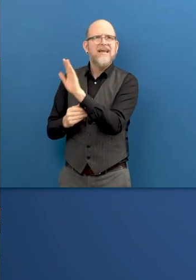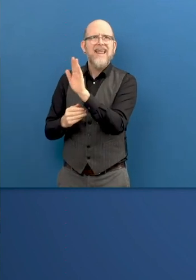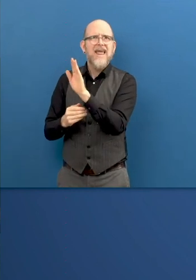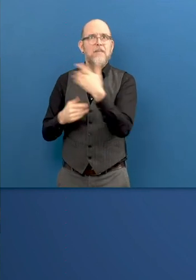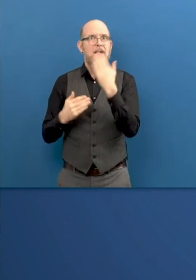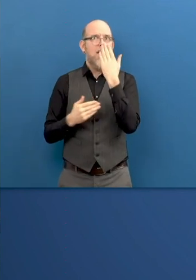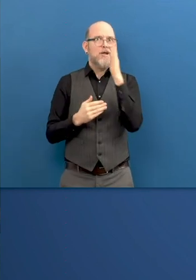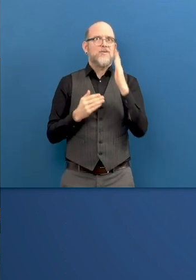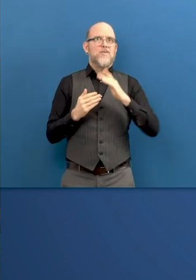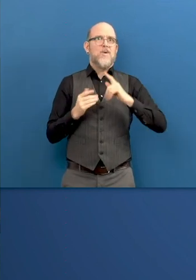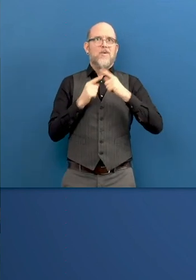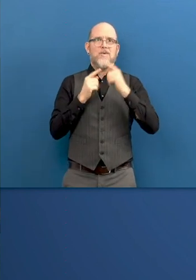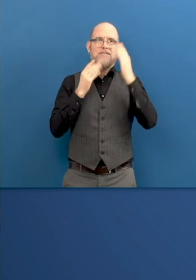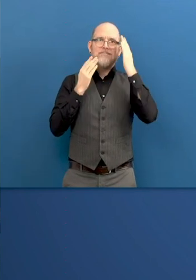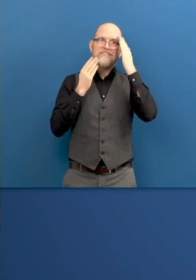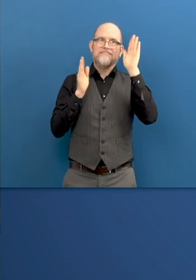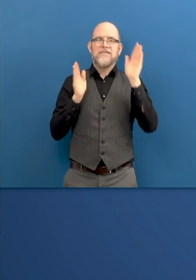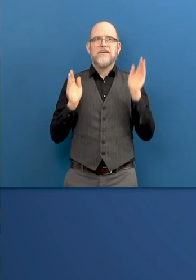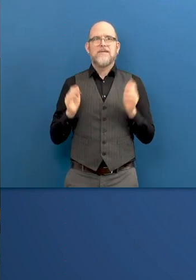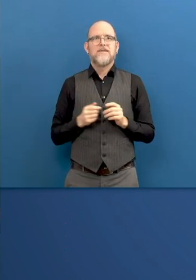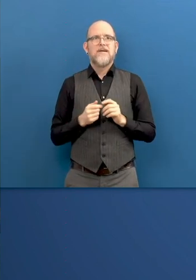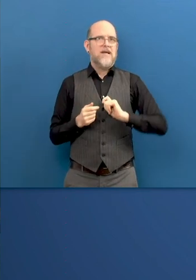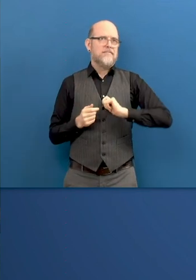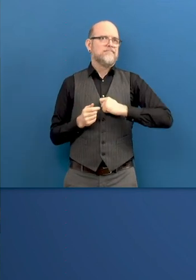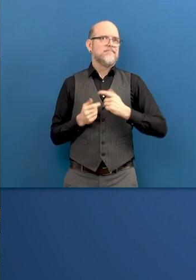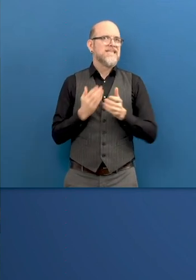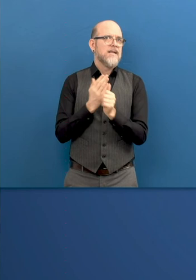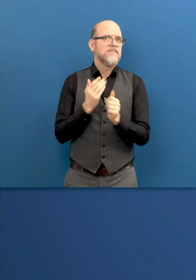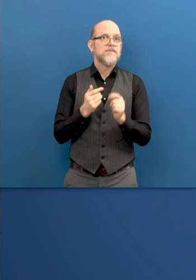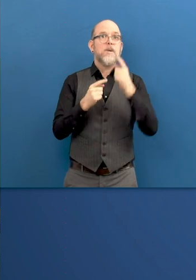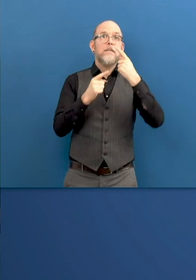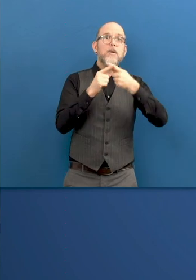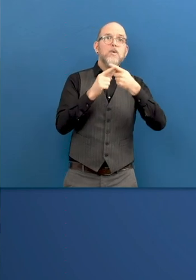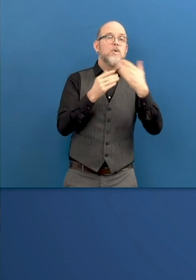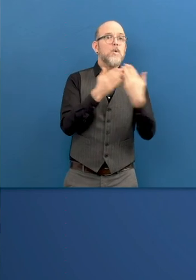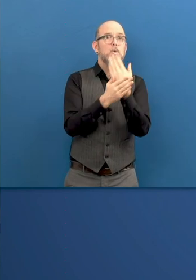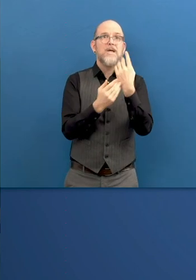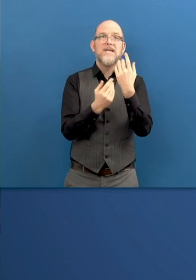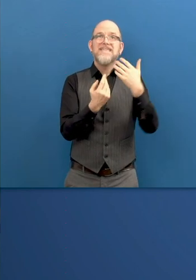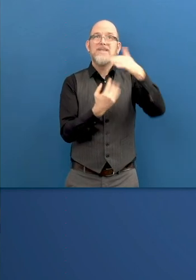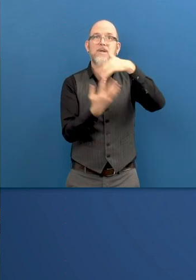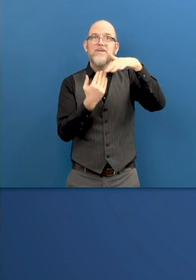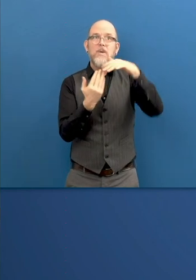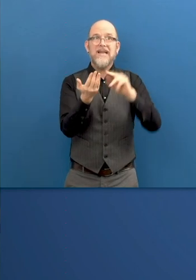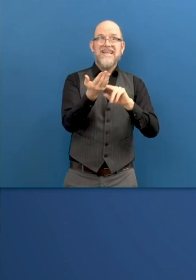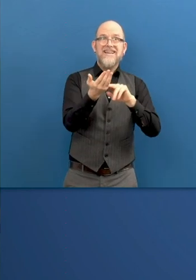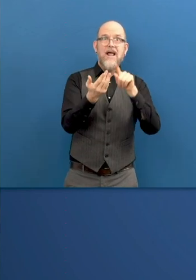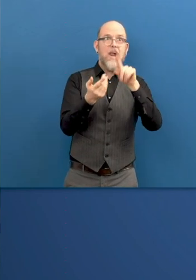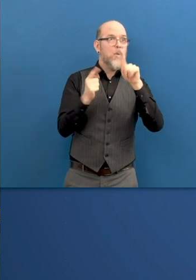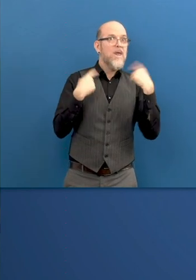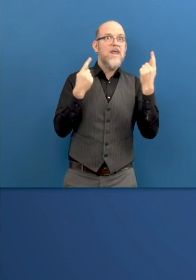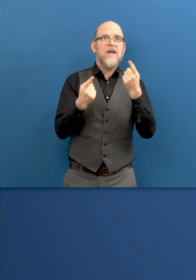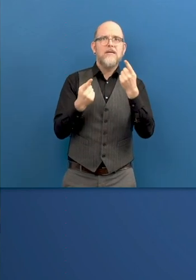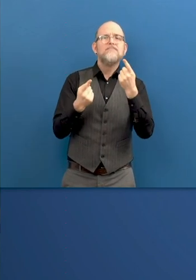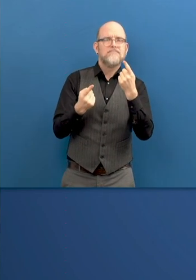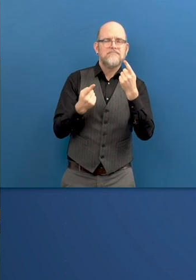in terms of inclusive economy, in terms of digital and inclusive transformation goes beyond Spain.